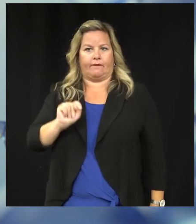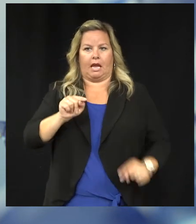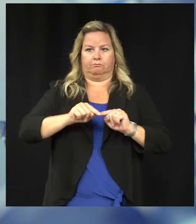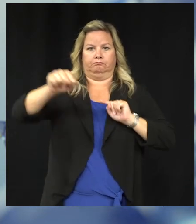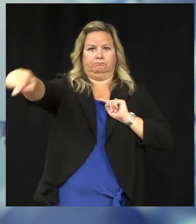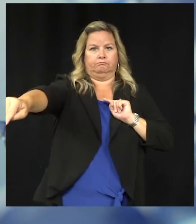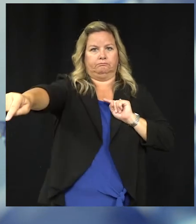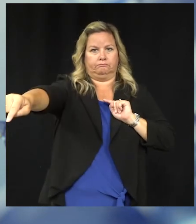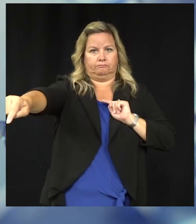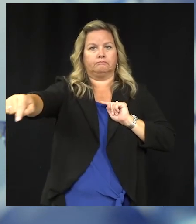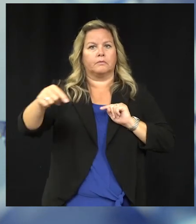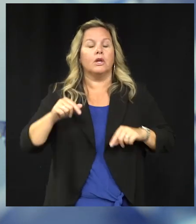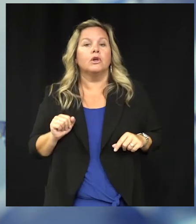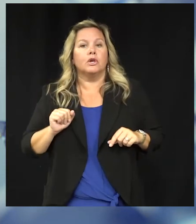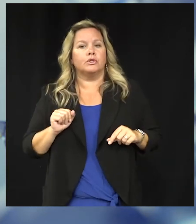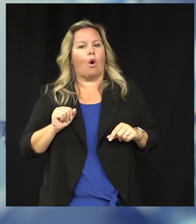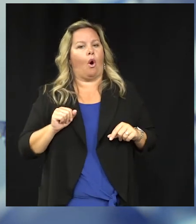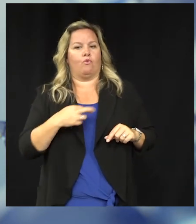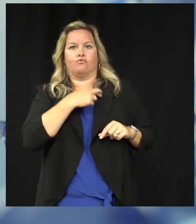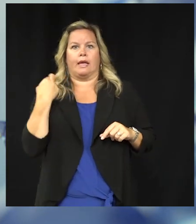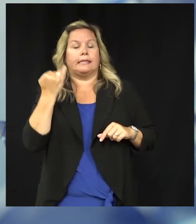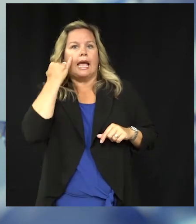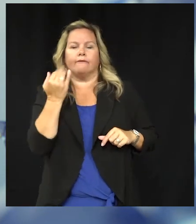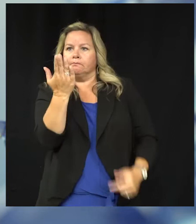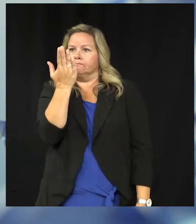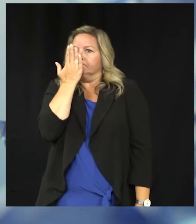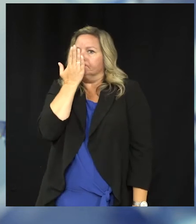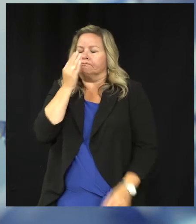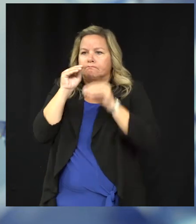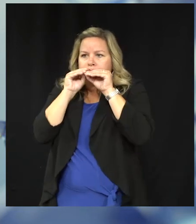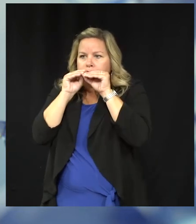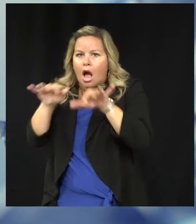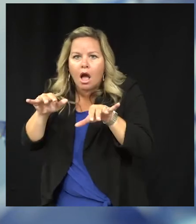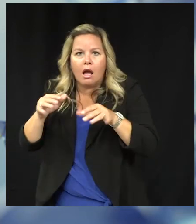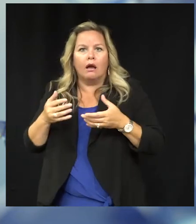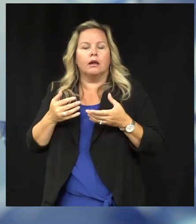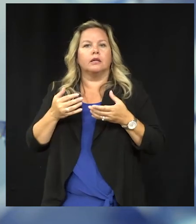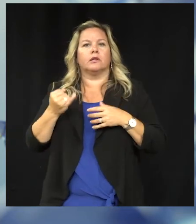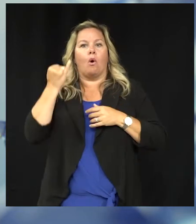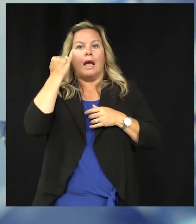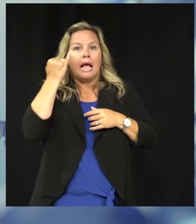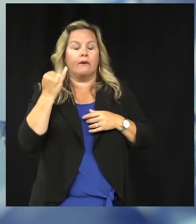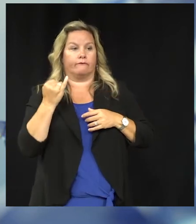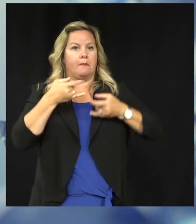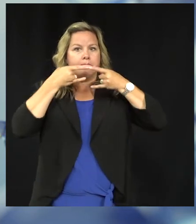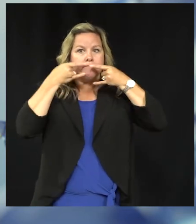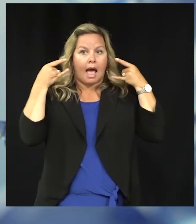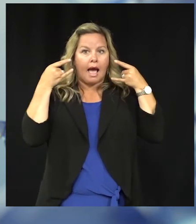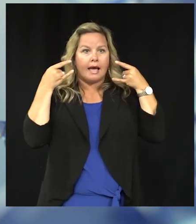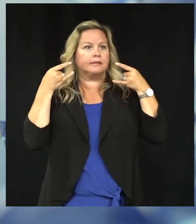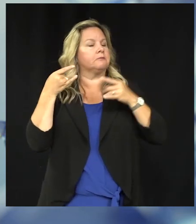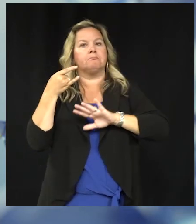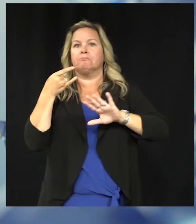that perimeter of high risk is much less large when people are wearing masks. So a big